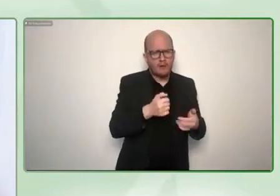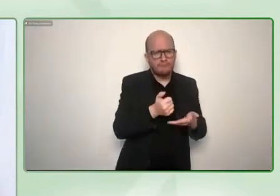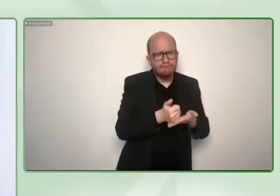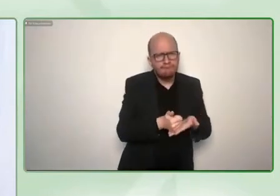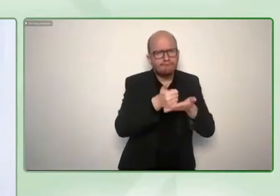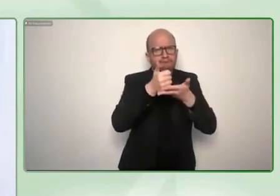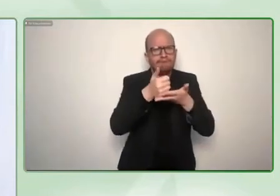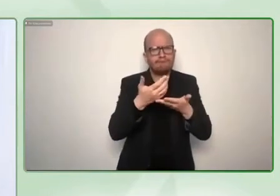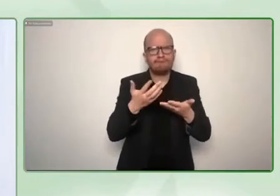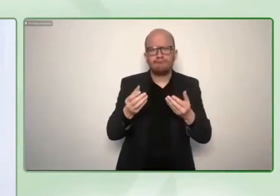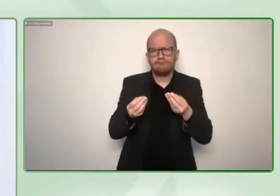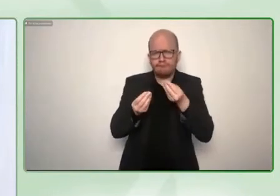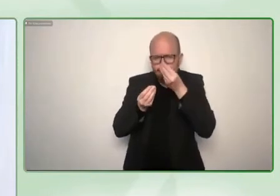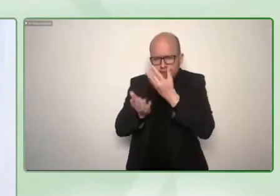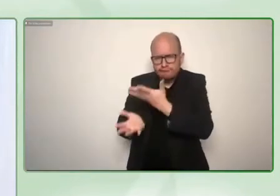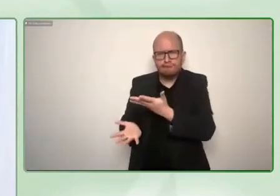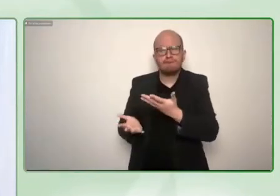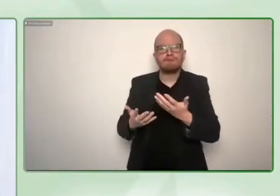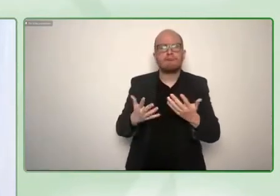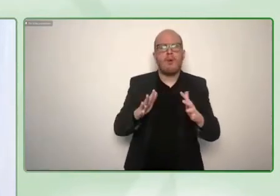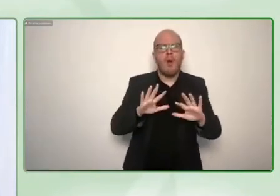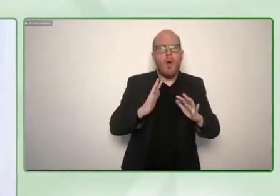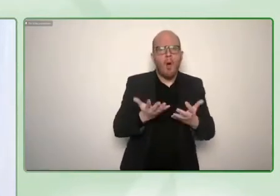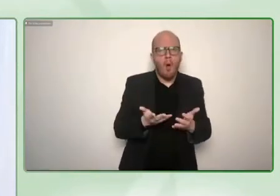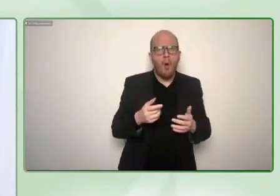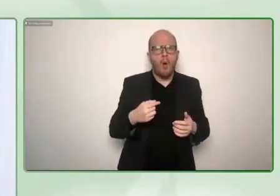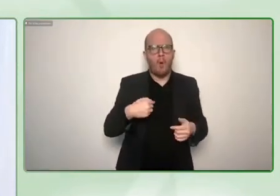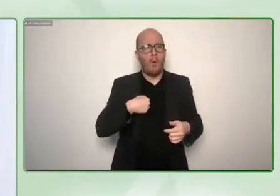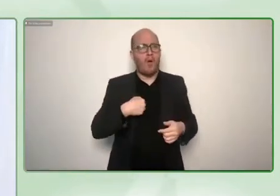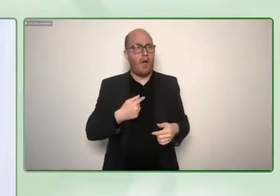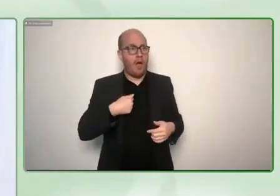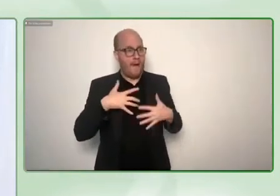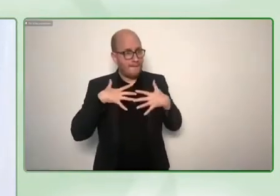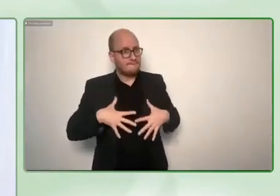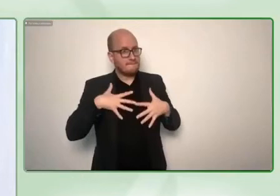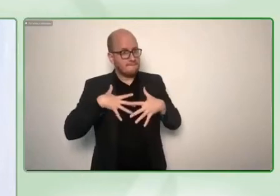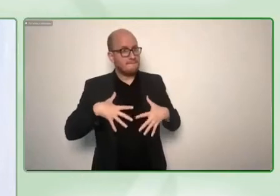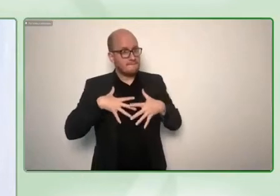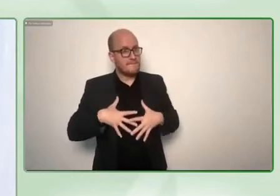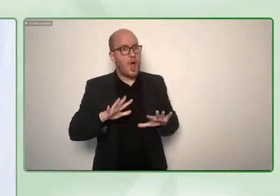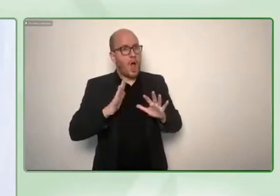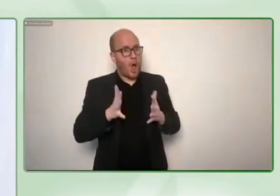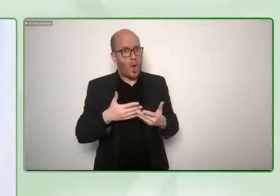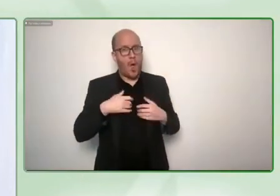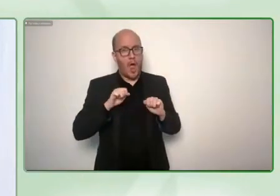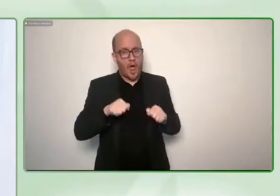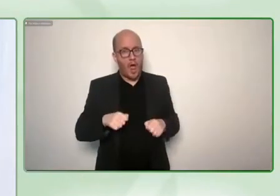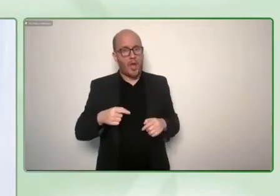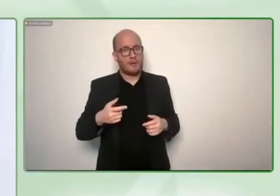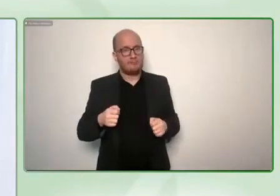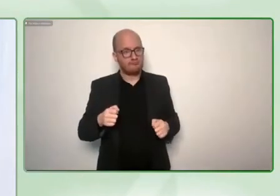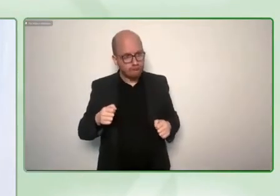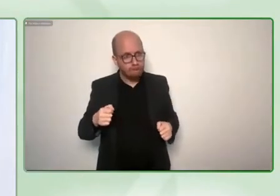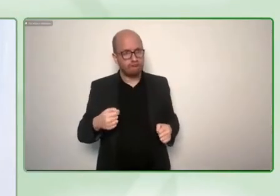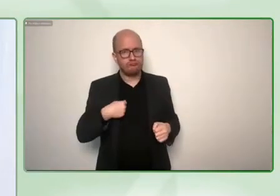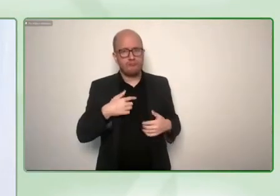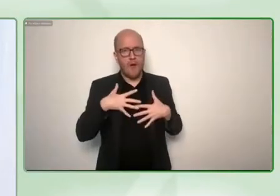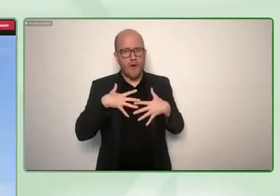hint or some idea how people might be better in making the right decision if and how to scale from their personality